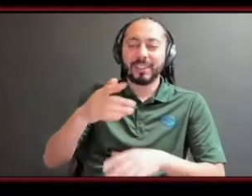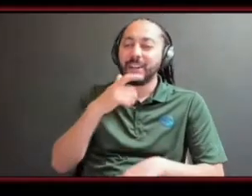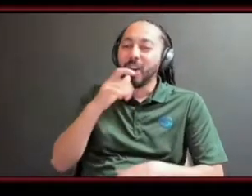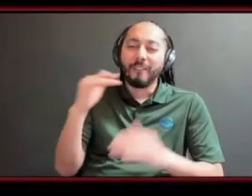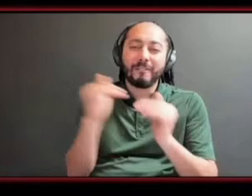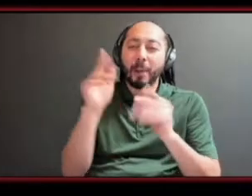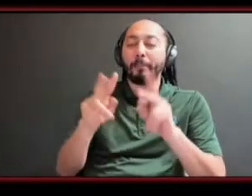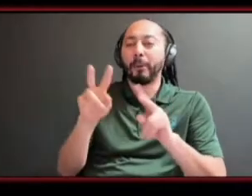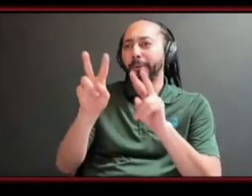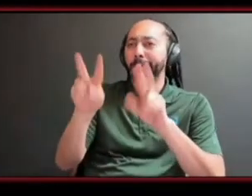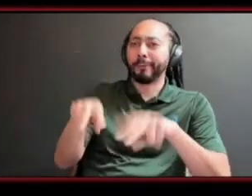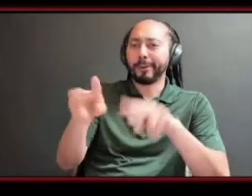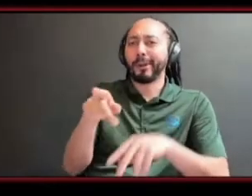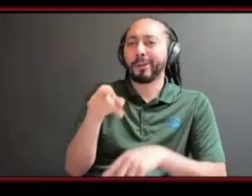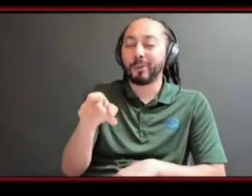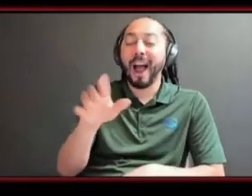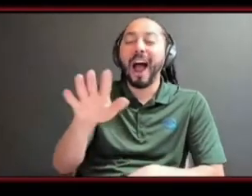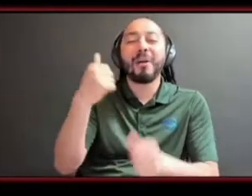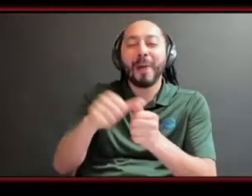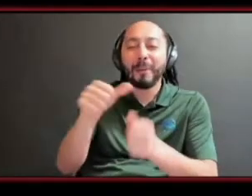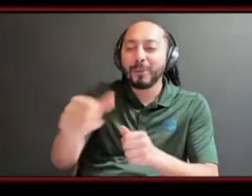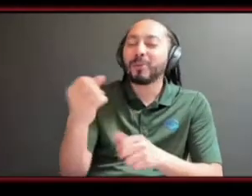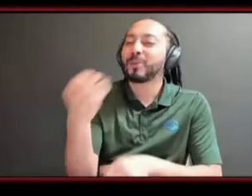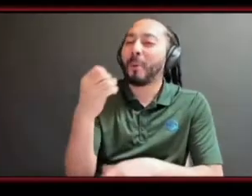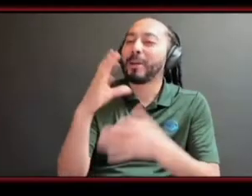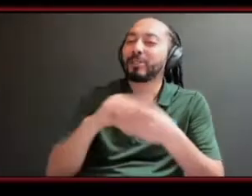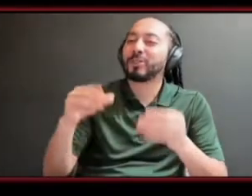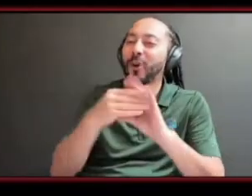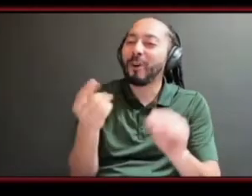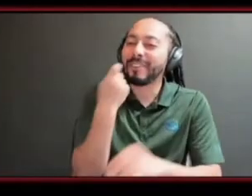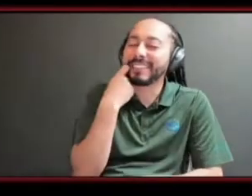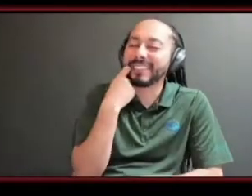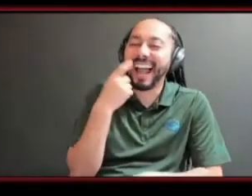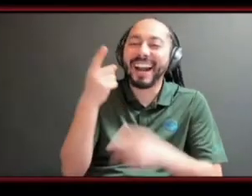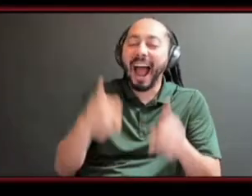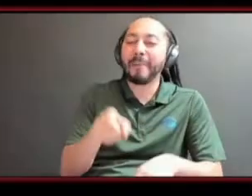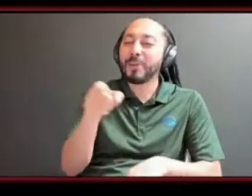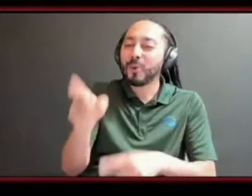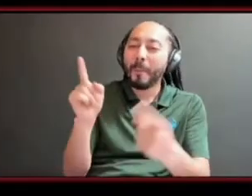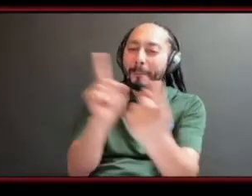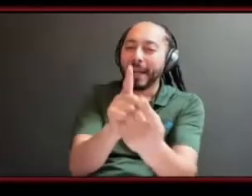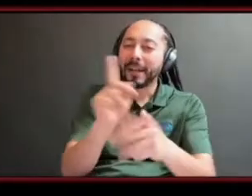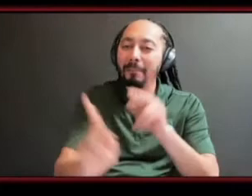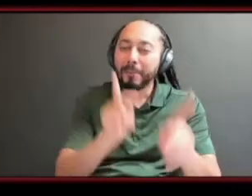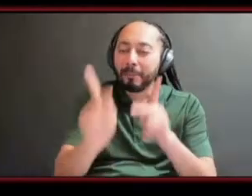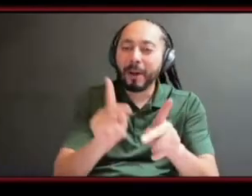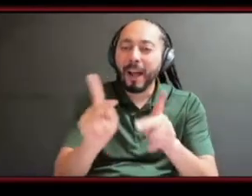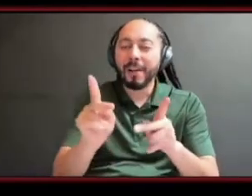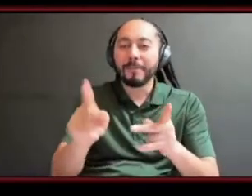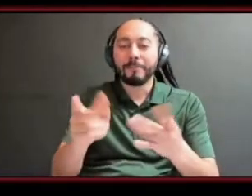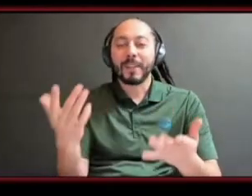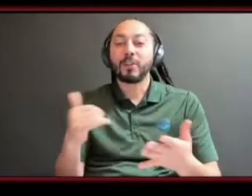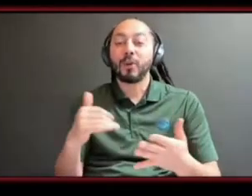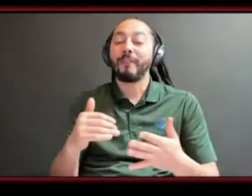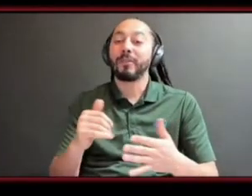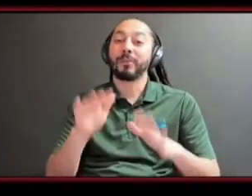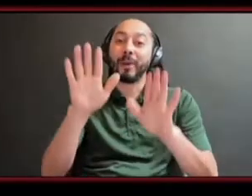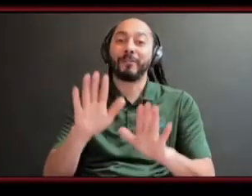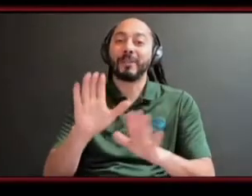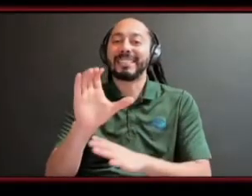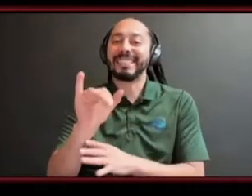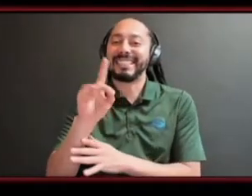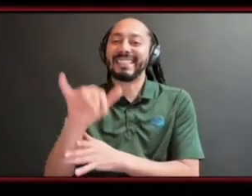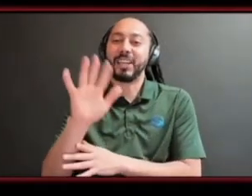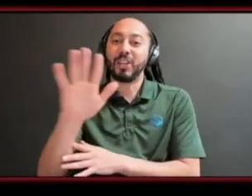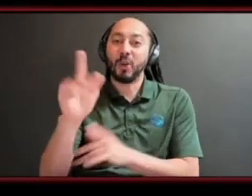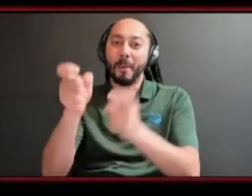shared a story with me uh you know the other day you went to go meet with some people and you know you you have a lovely cindy who's your manager and they they would